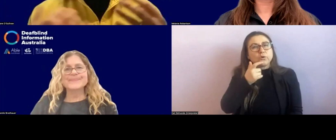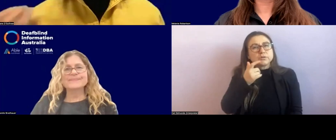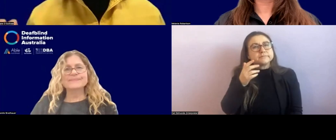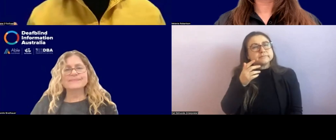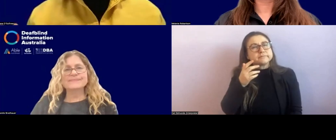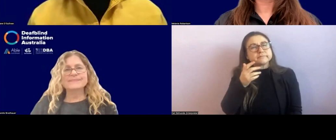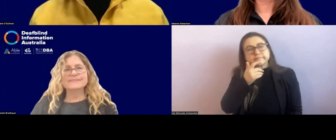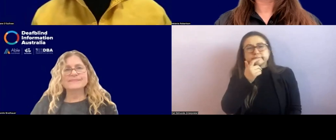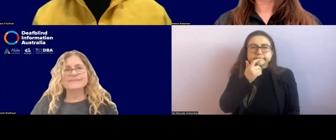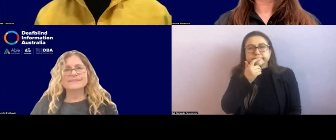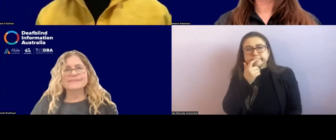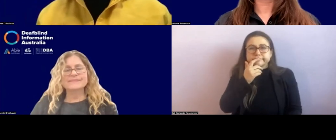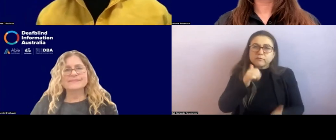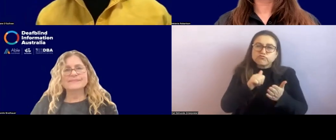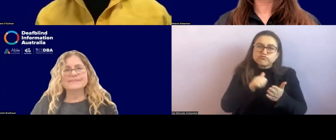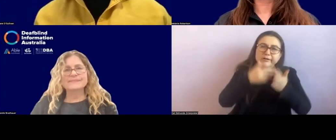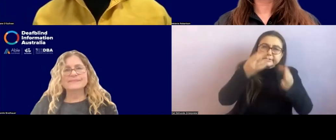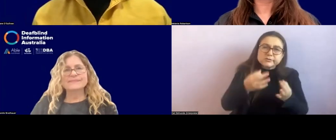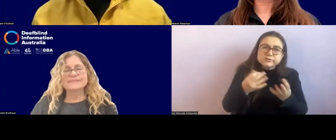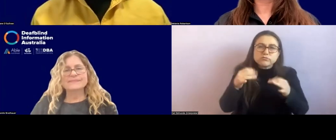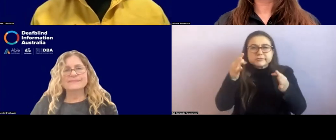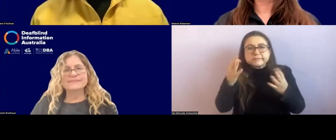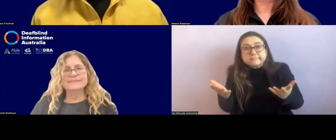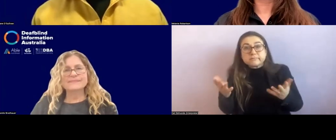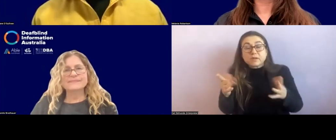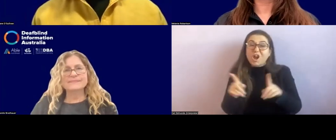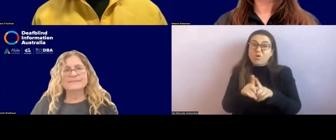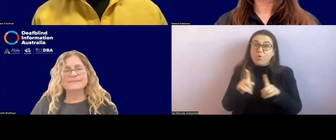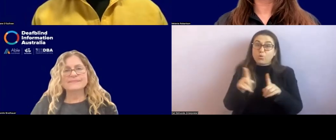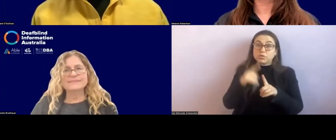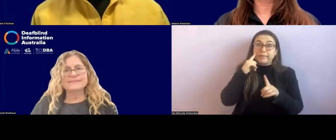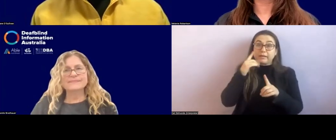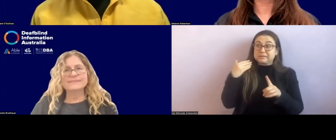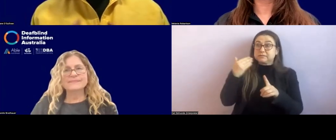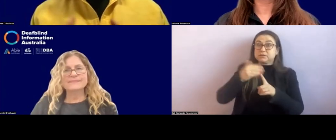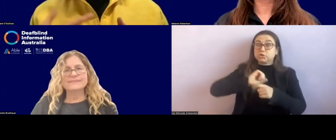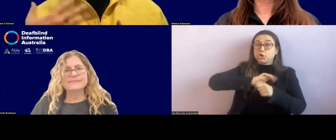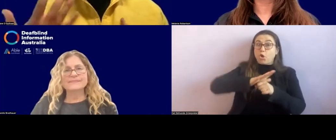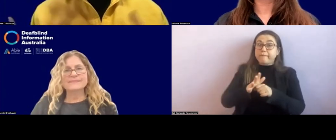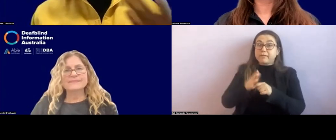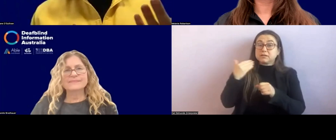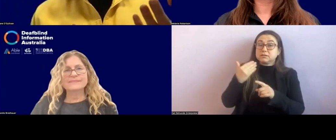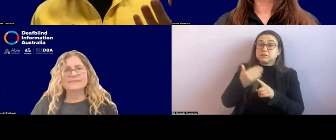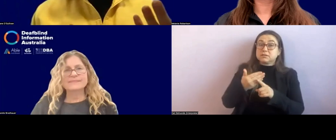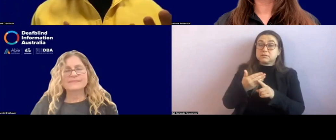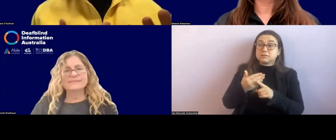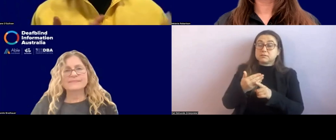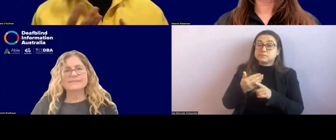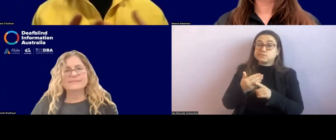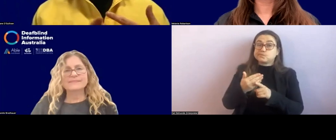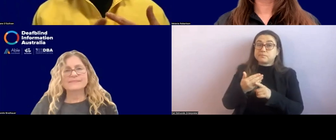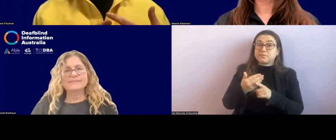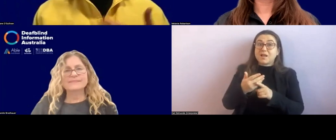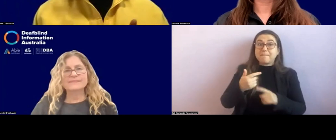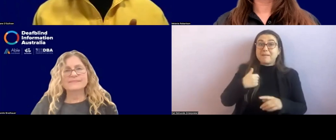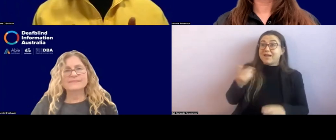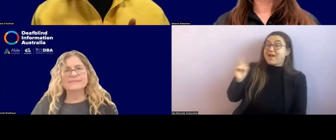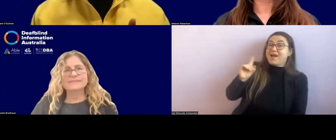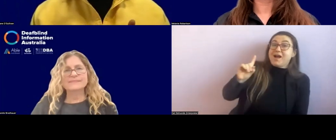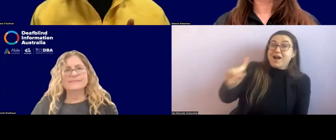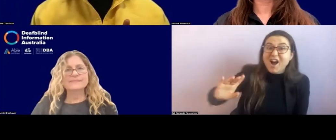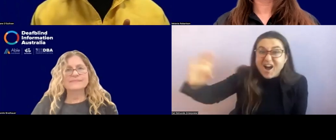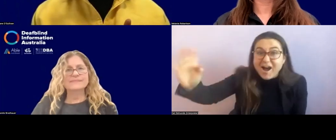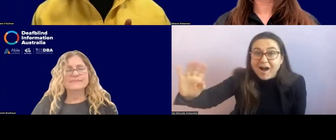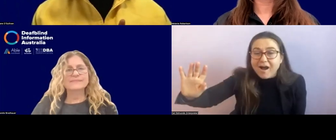I had and particularly thinking about where we've come from with COVID, um, you know, putting yourself on near somebody physically